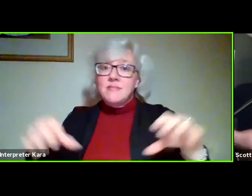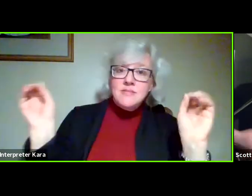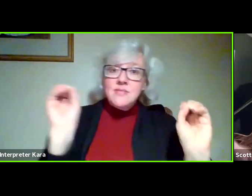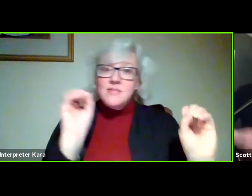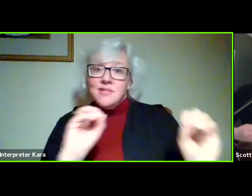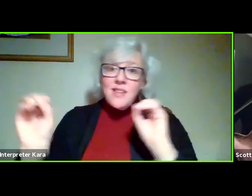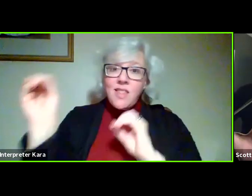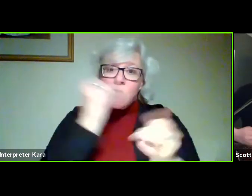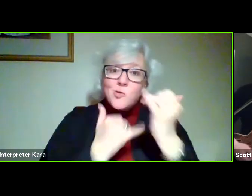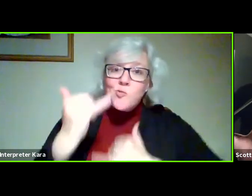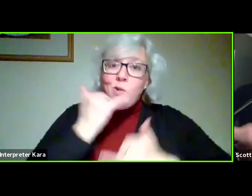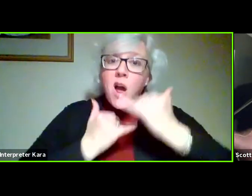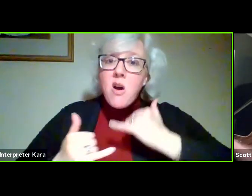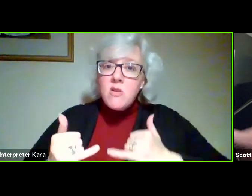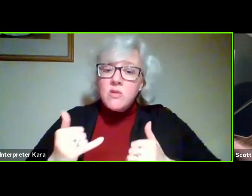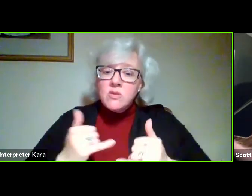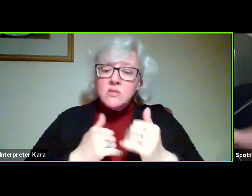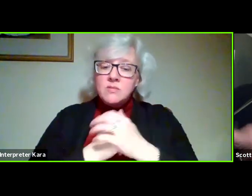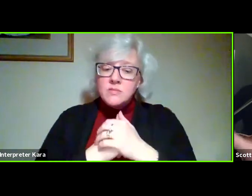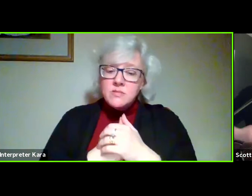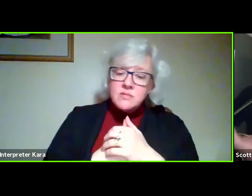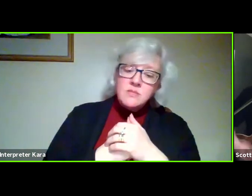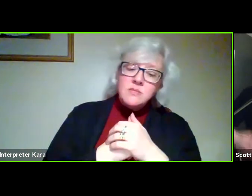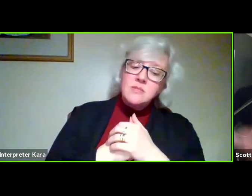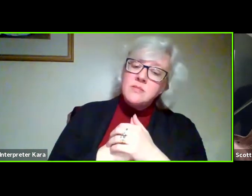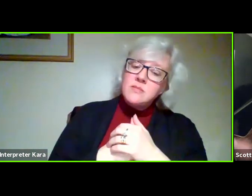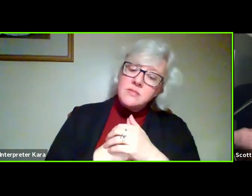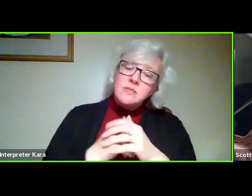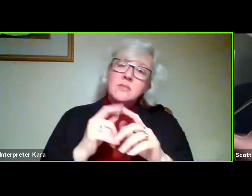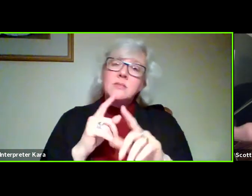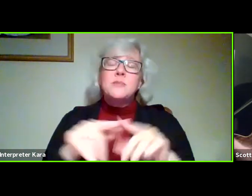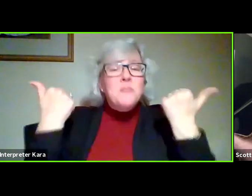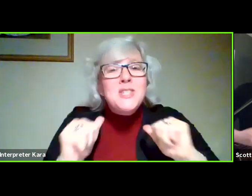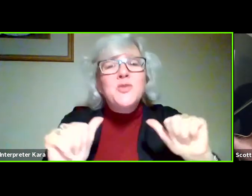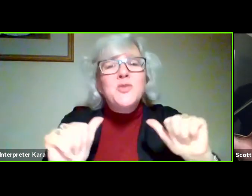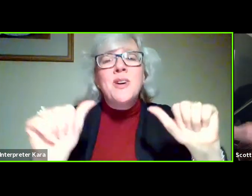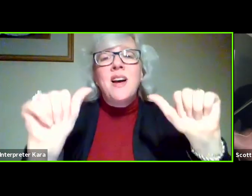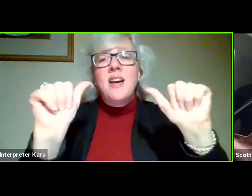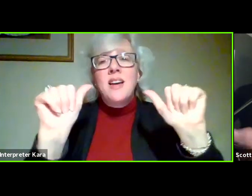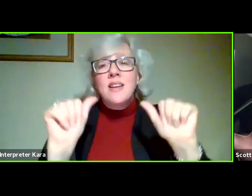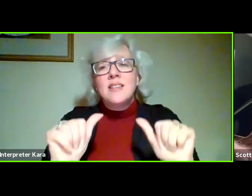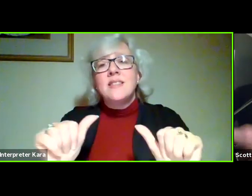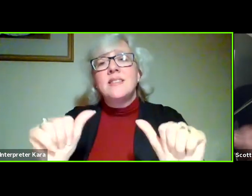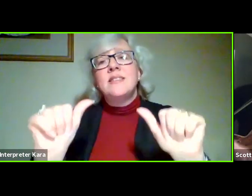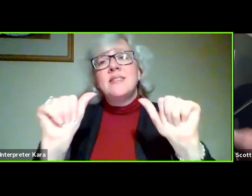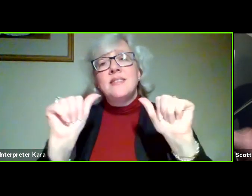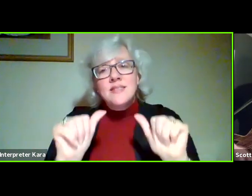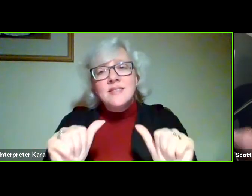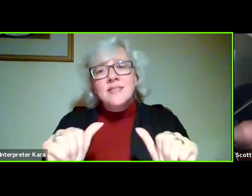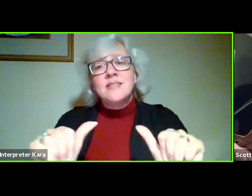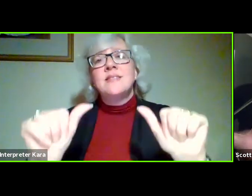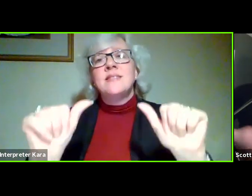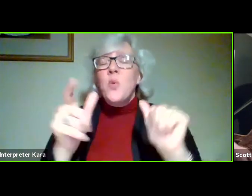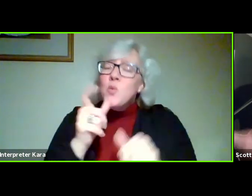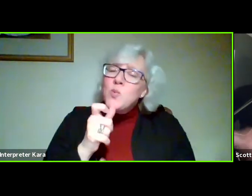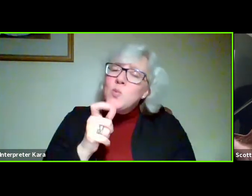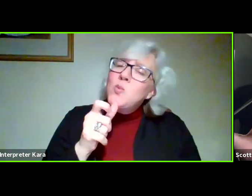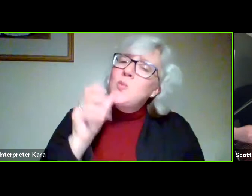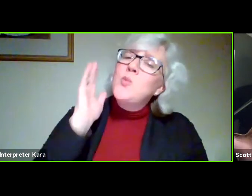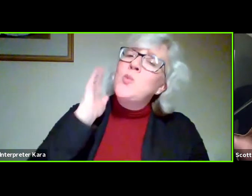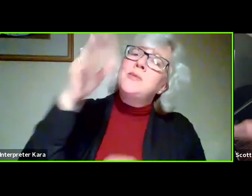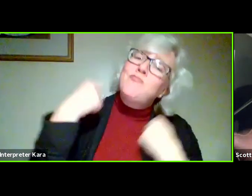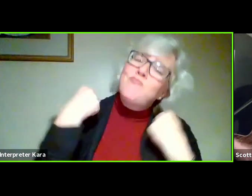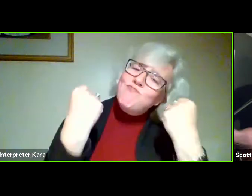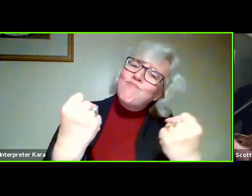Nothing's wrong But try Who's gonna drive